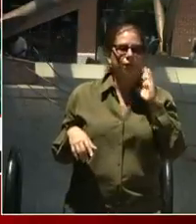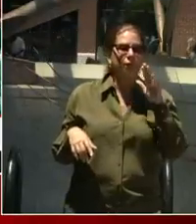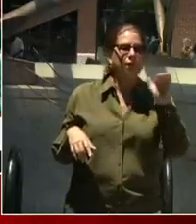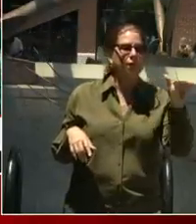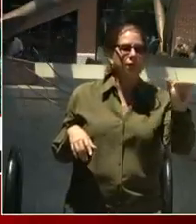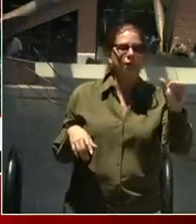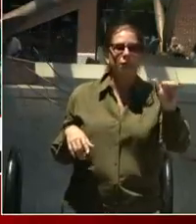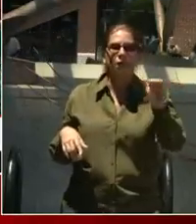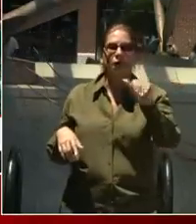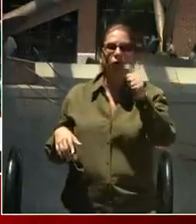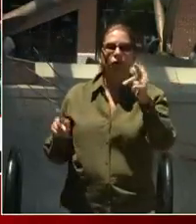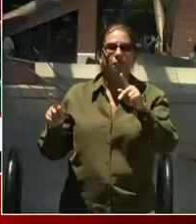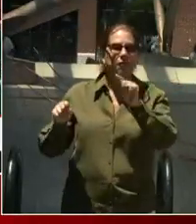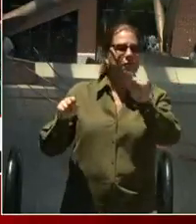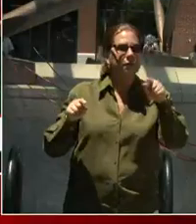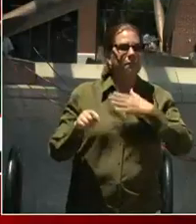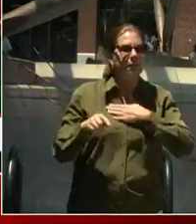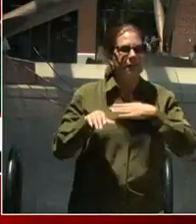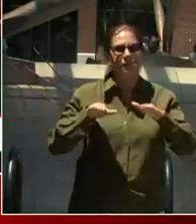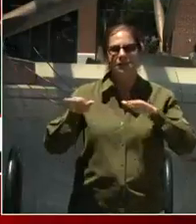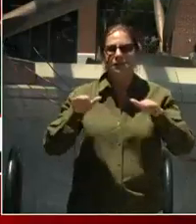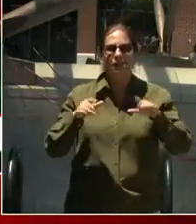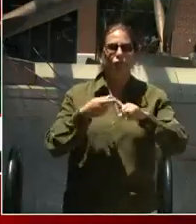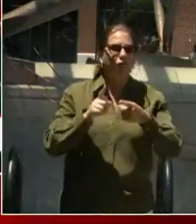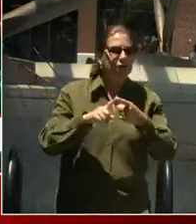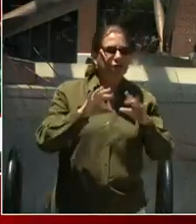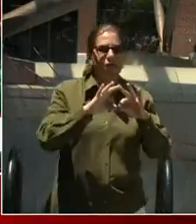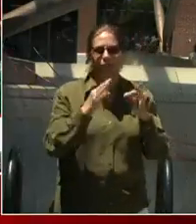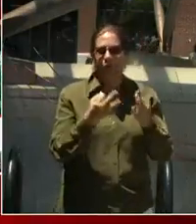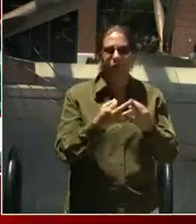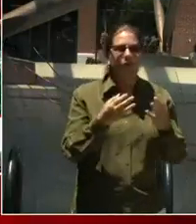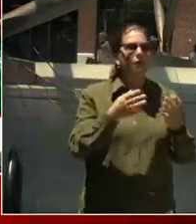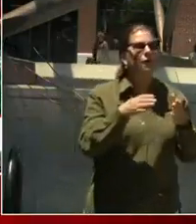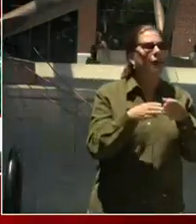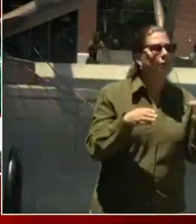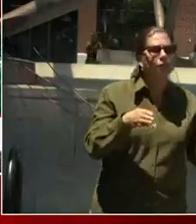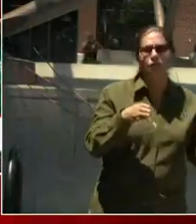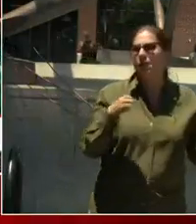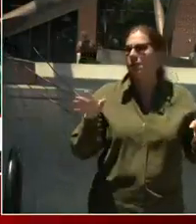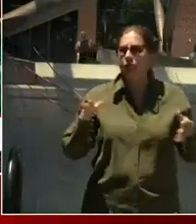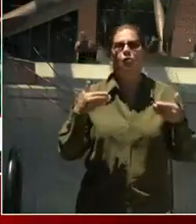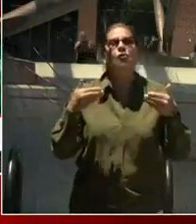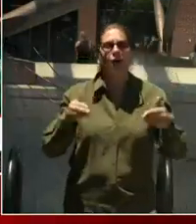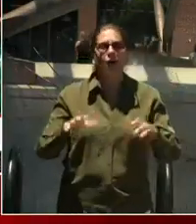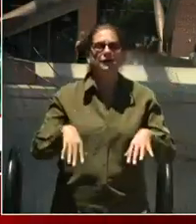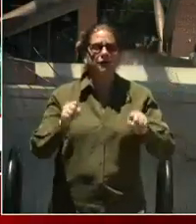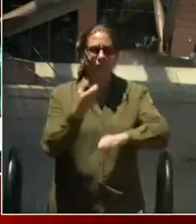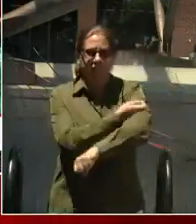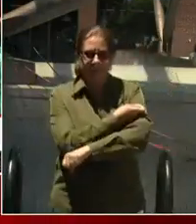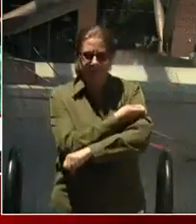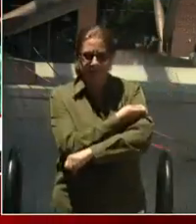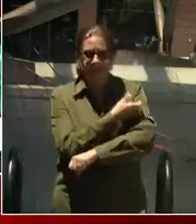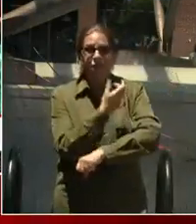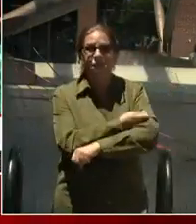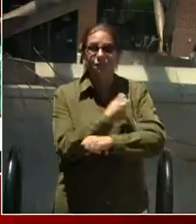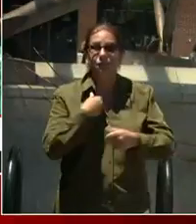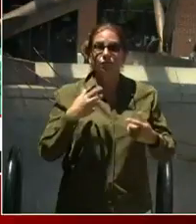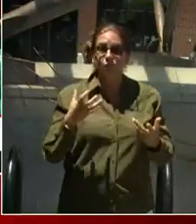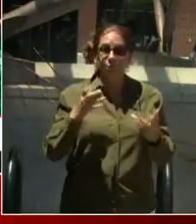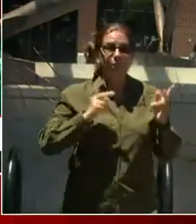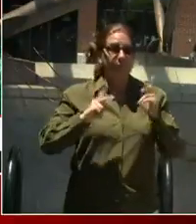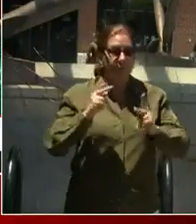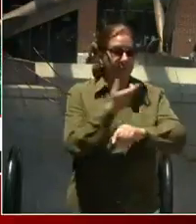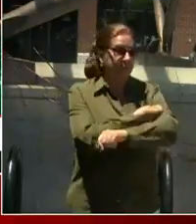get a friend or a family member and get them what? Vaccinated. Because when we all get vaccinated, we can stay open.